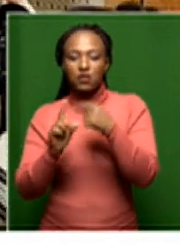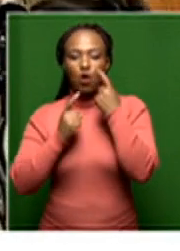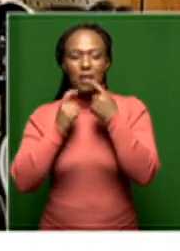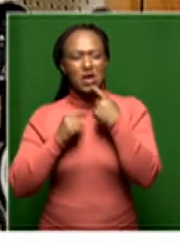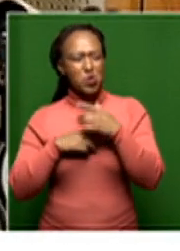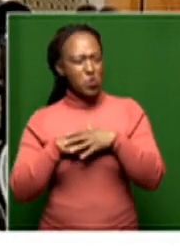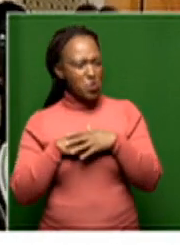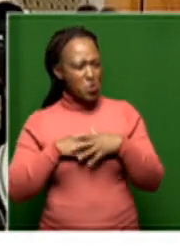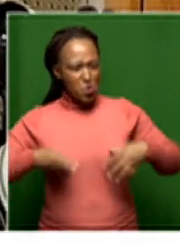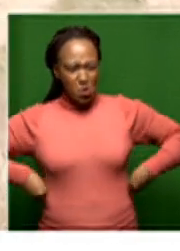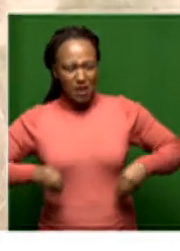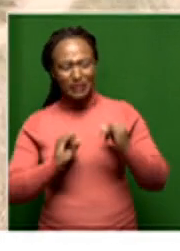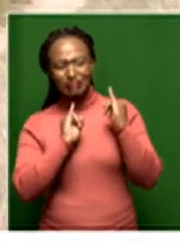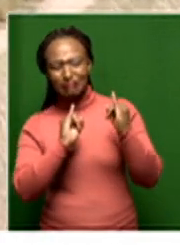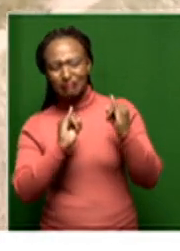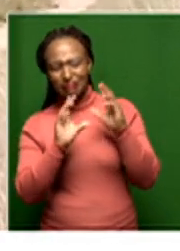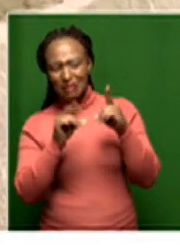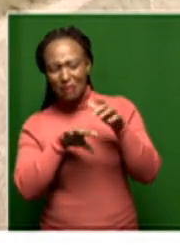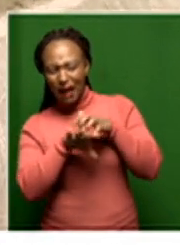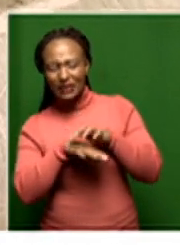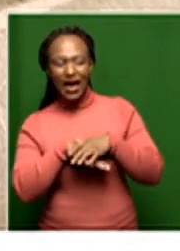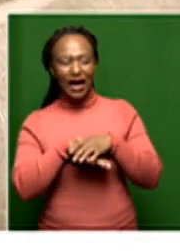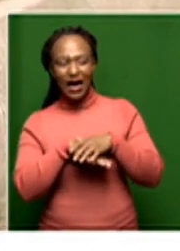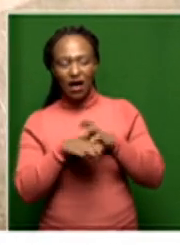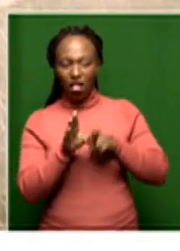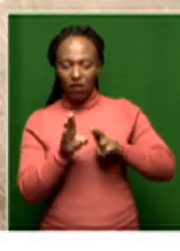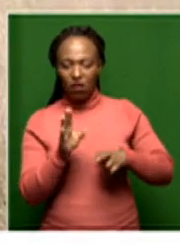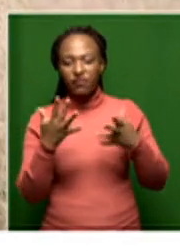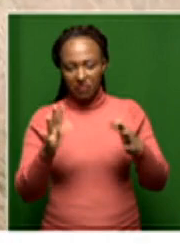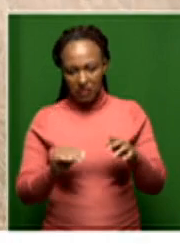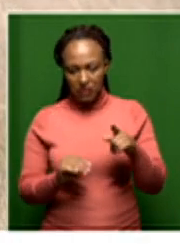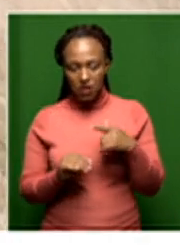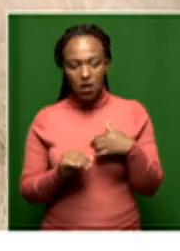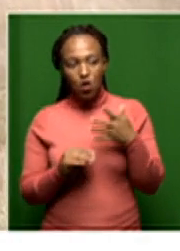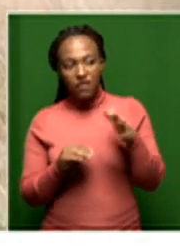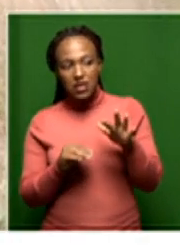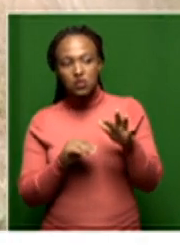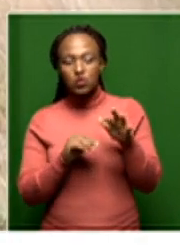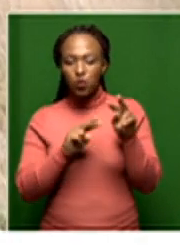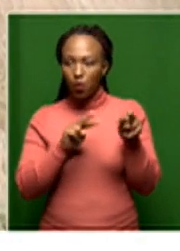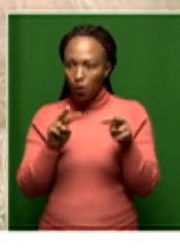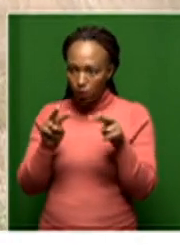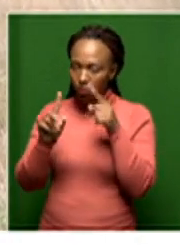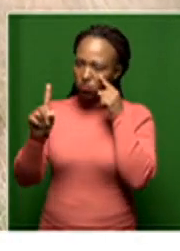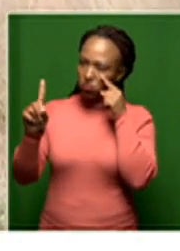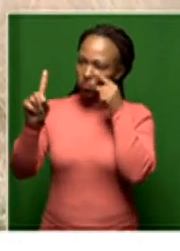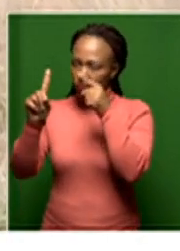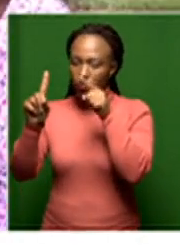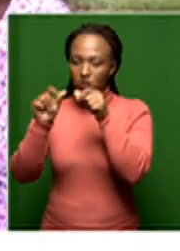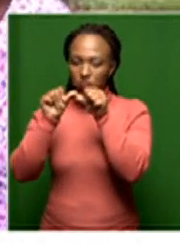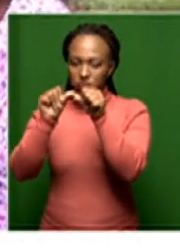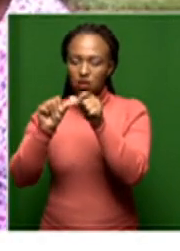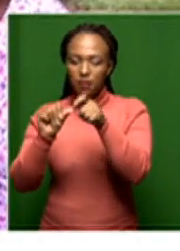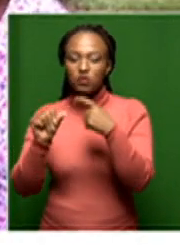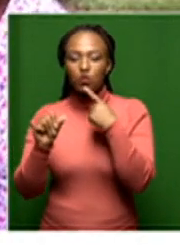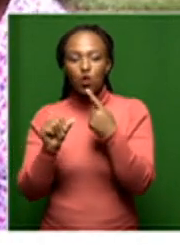corruption within the Department of Agriculture. So we have taken our eyes away from the ball and got sidetracked